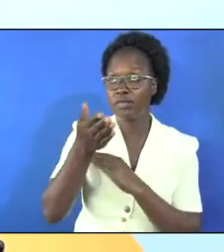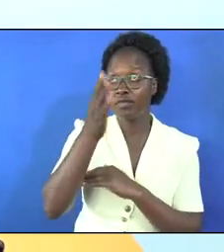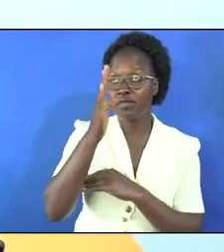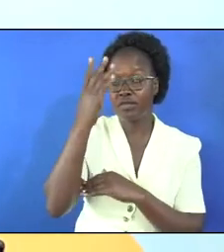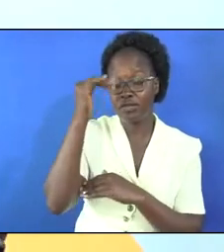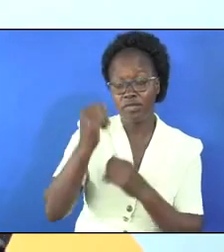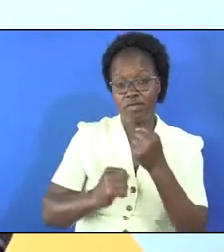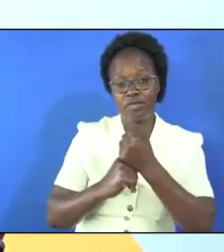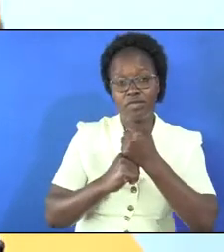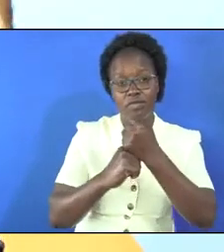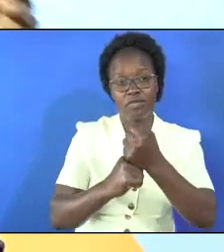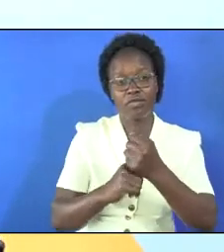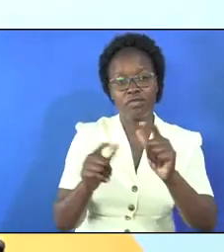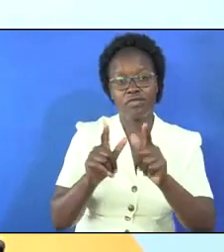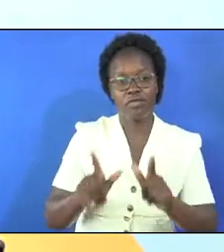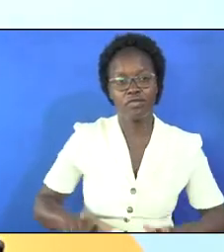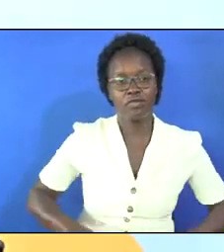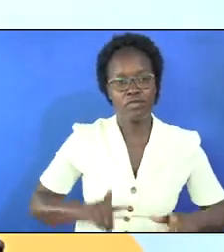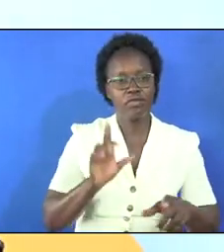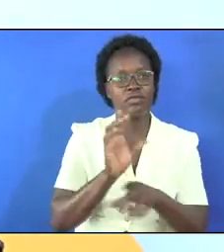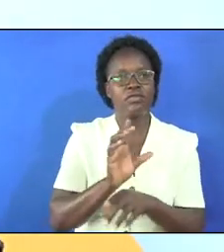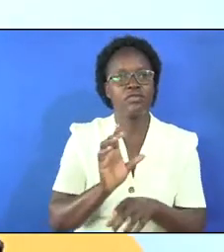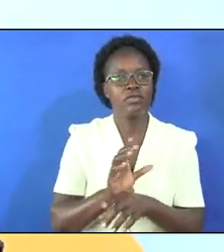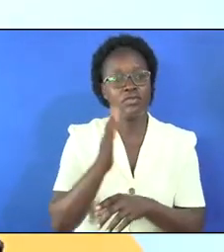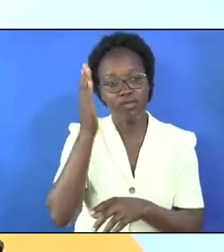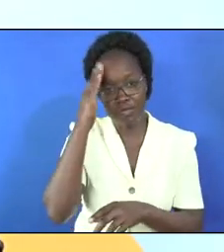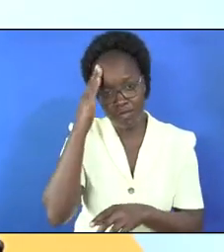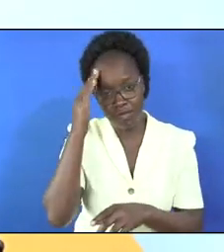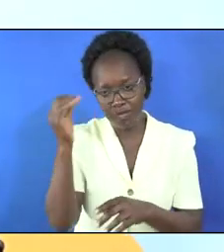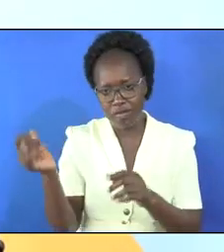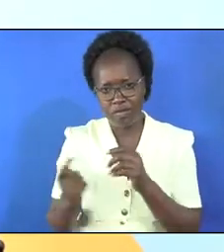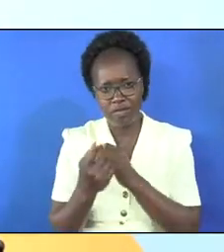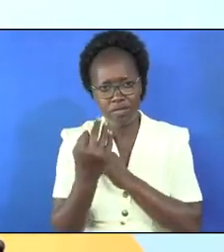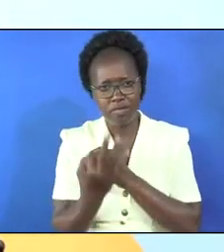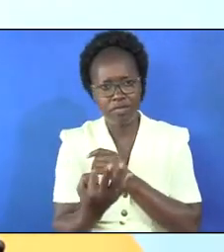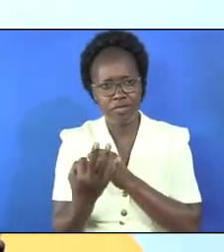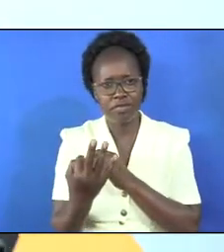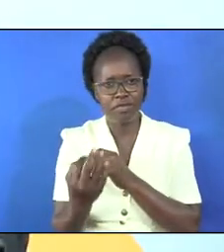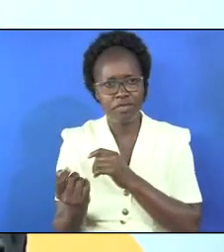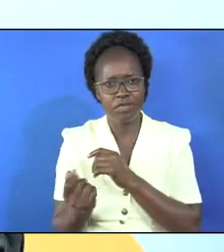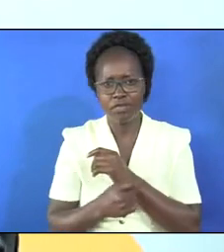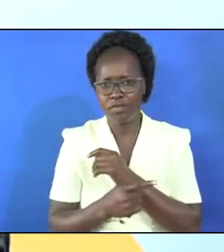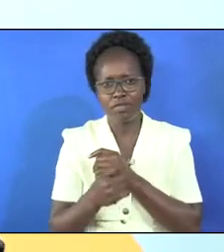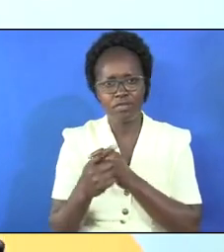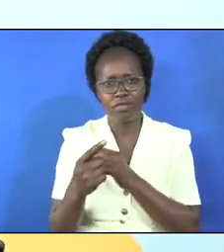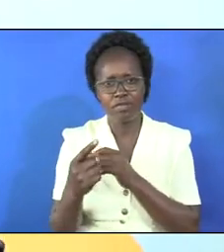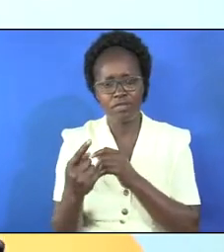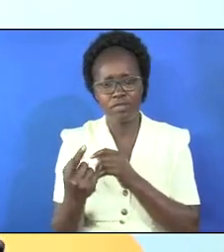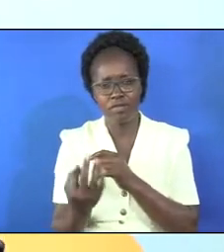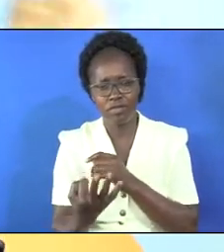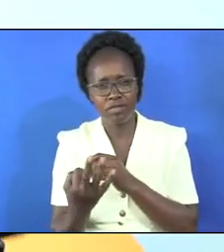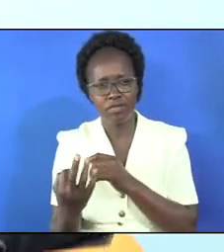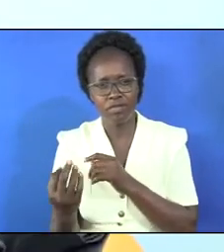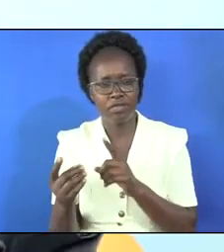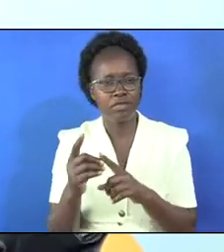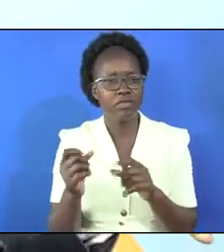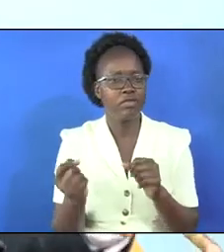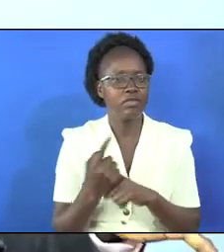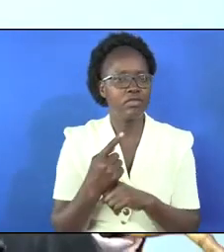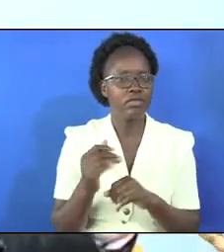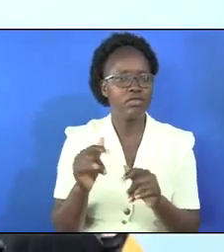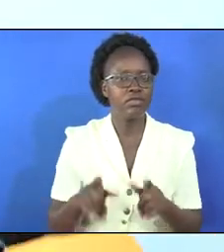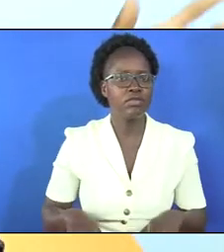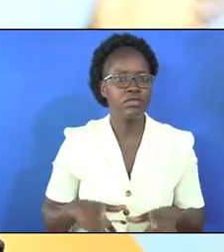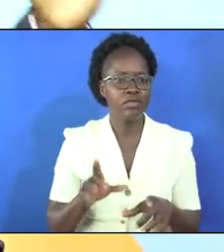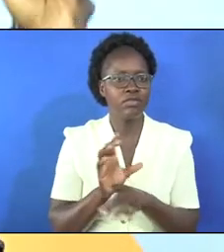for the support from New Life Church I know in the month of March on 11th the New Life Church